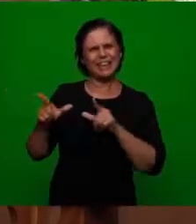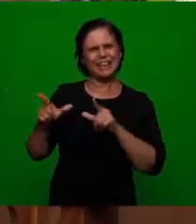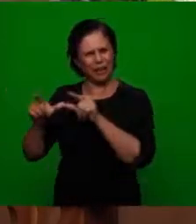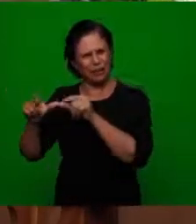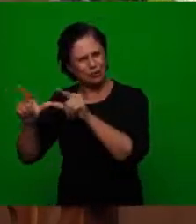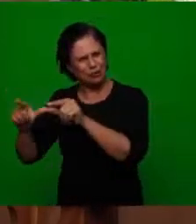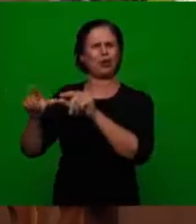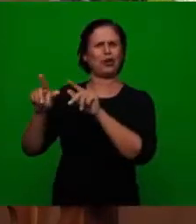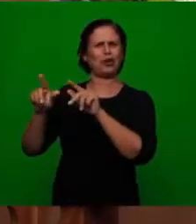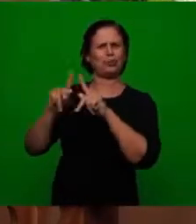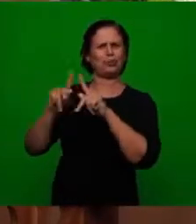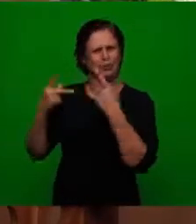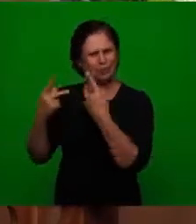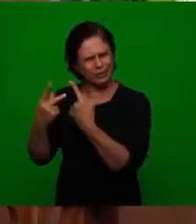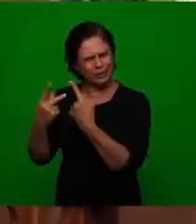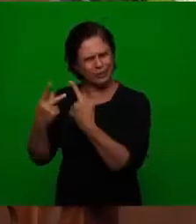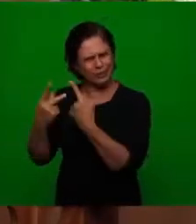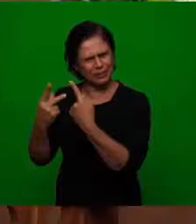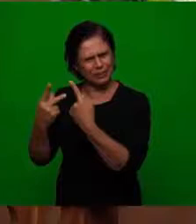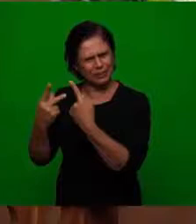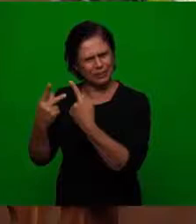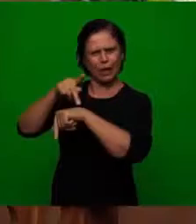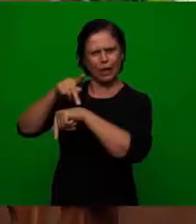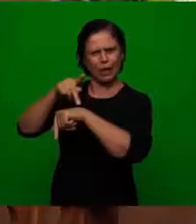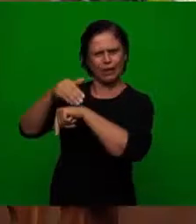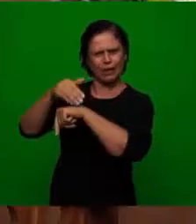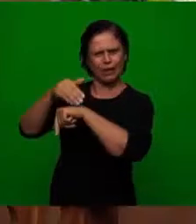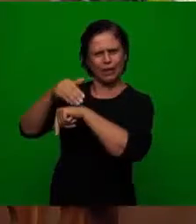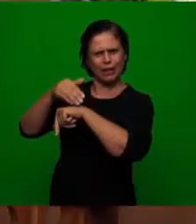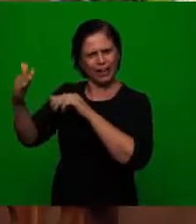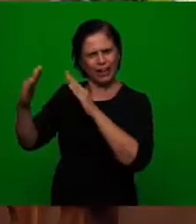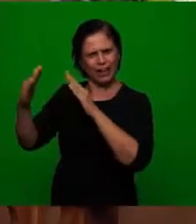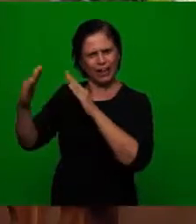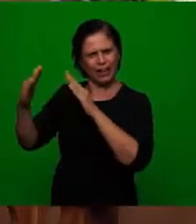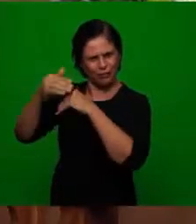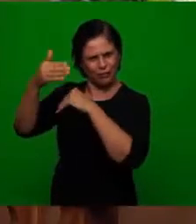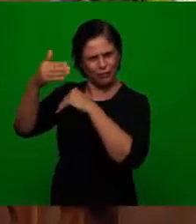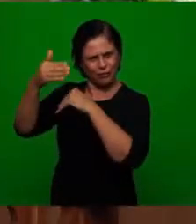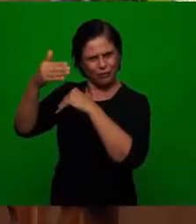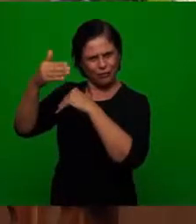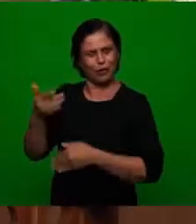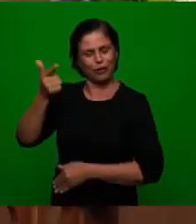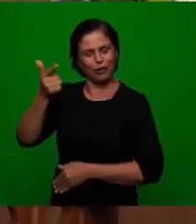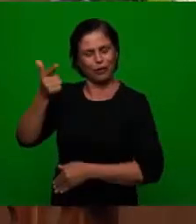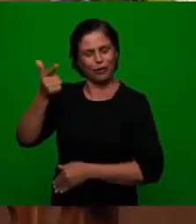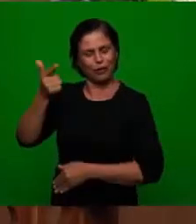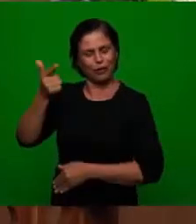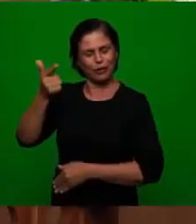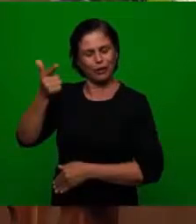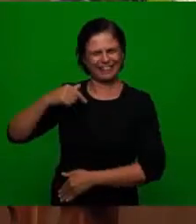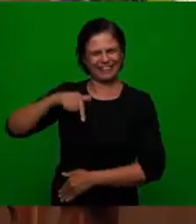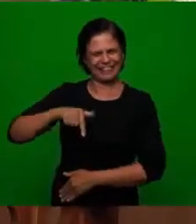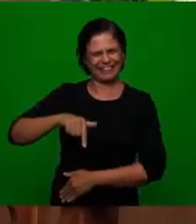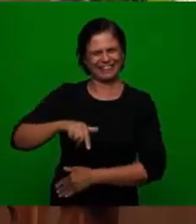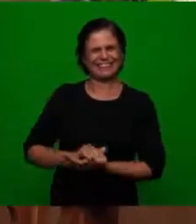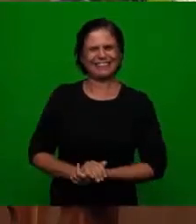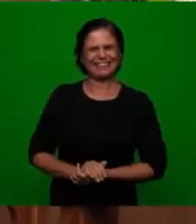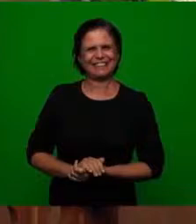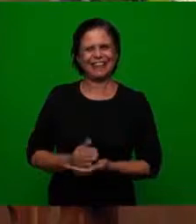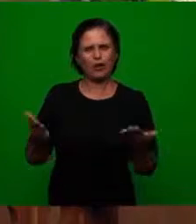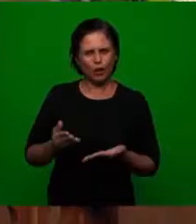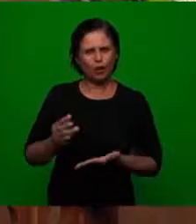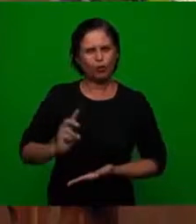trips for the Presbytery to give support to our church all over the world. And we are here giving continuity